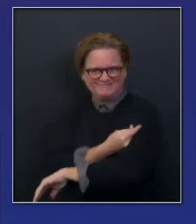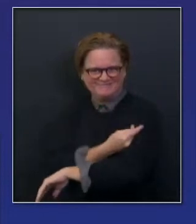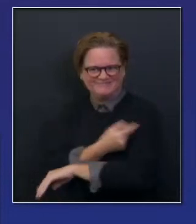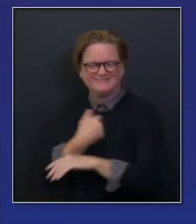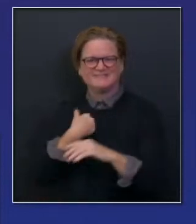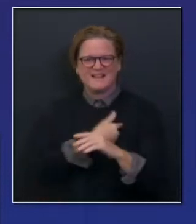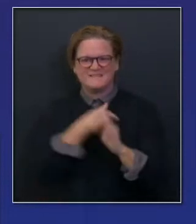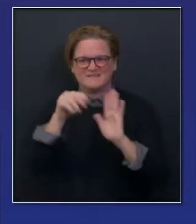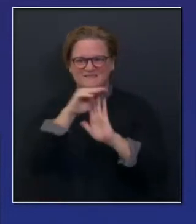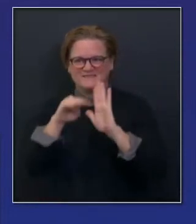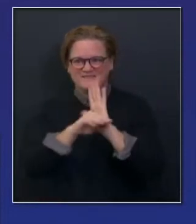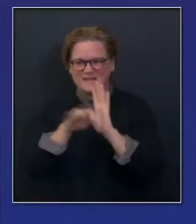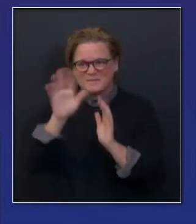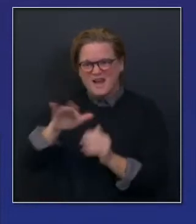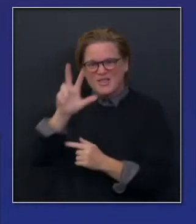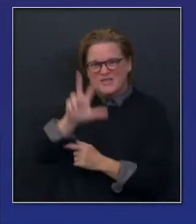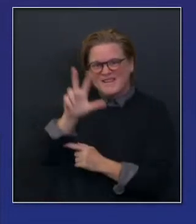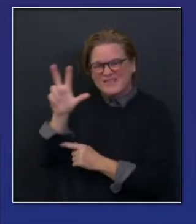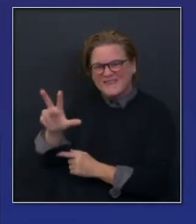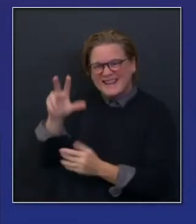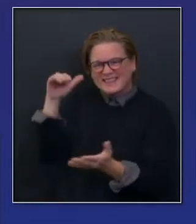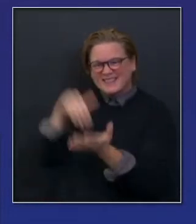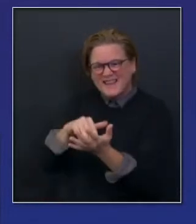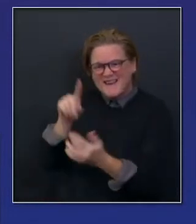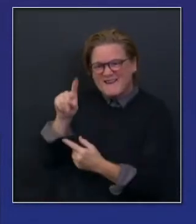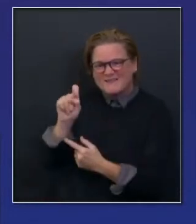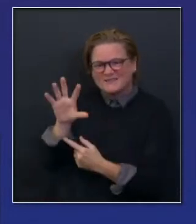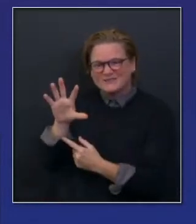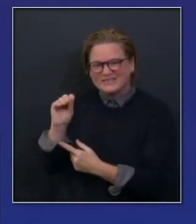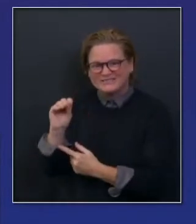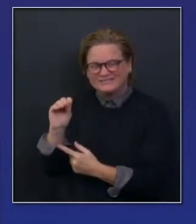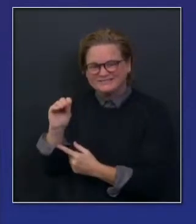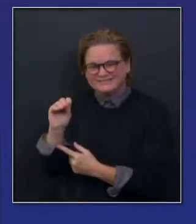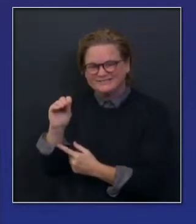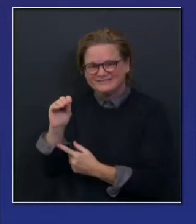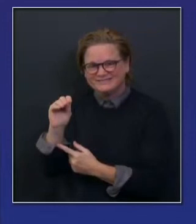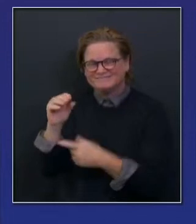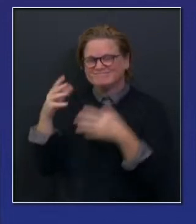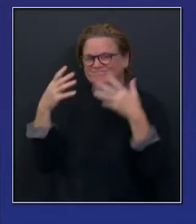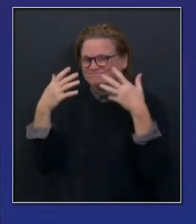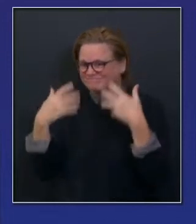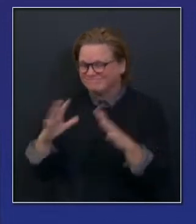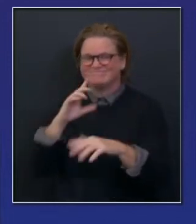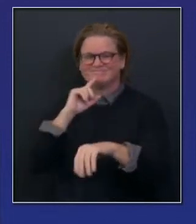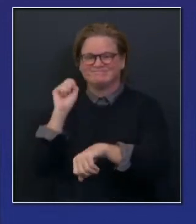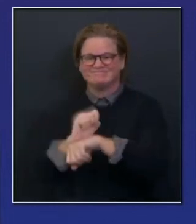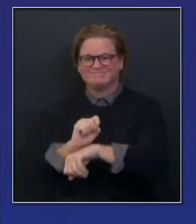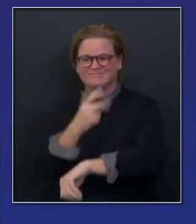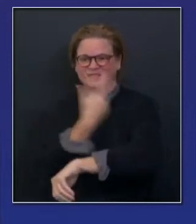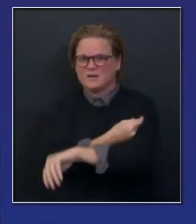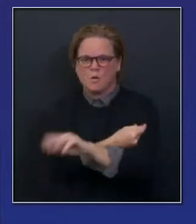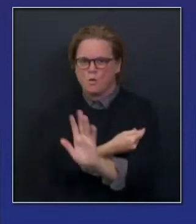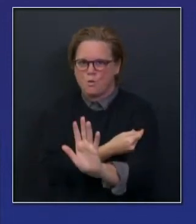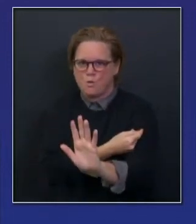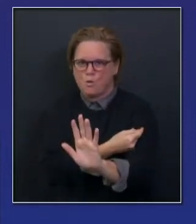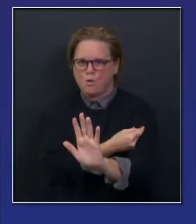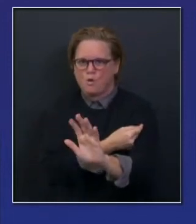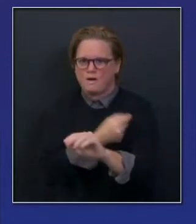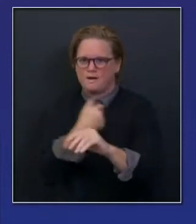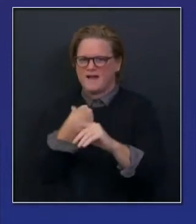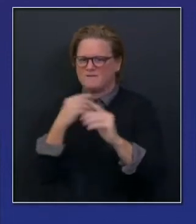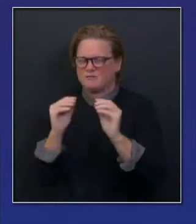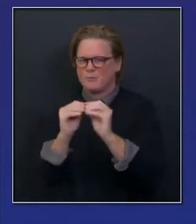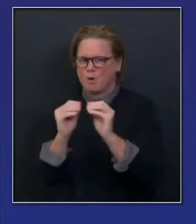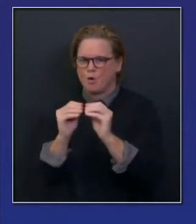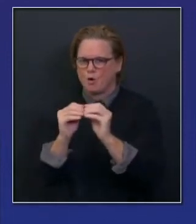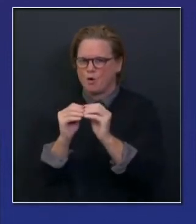,150. Not all of those doses were administered. We also know that 24 more locations across state. Literally